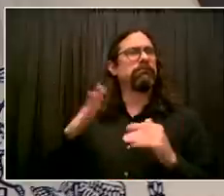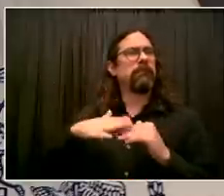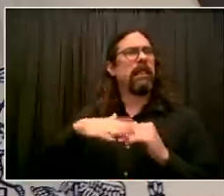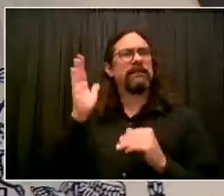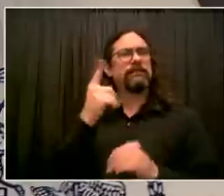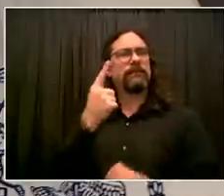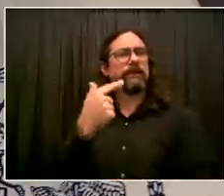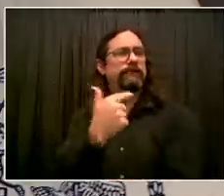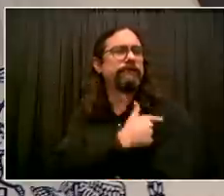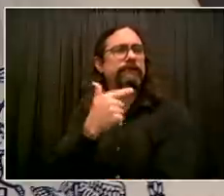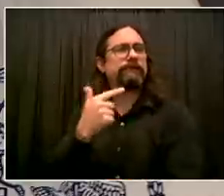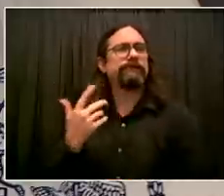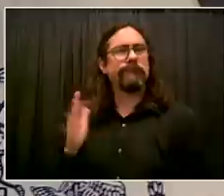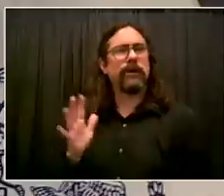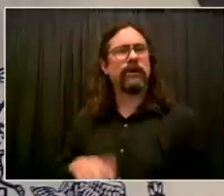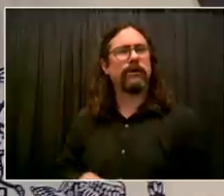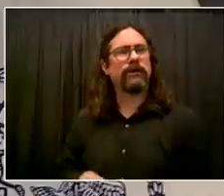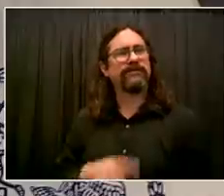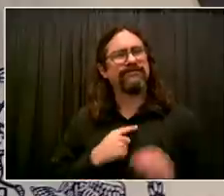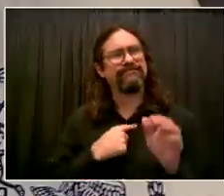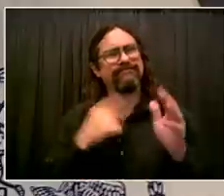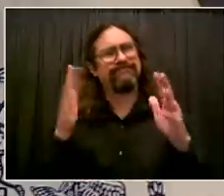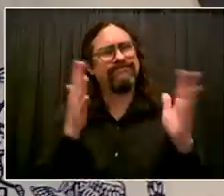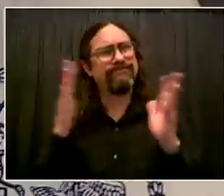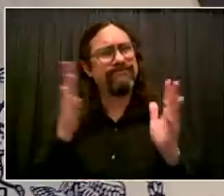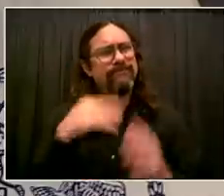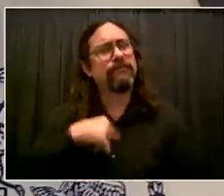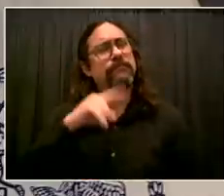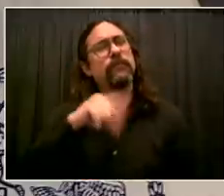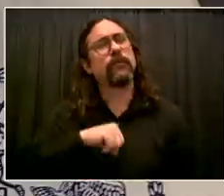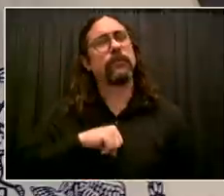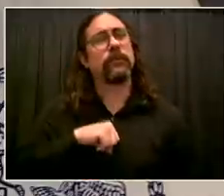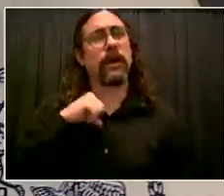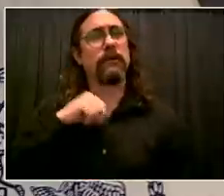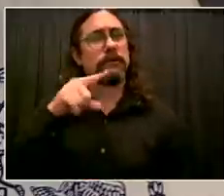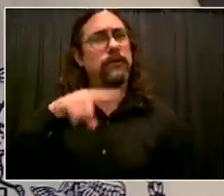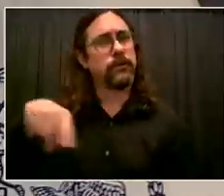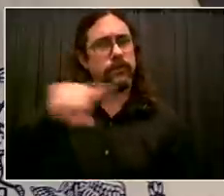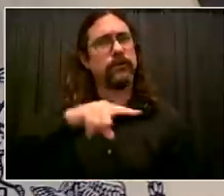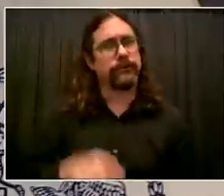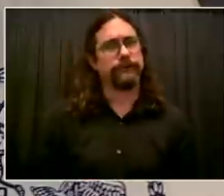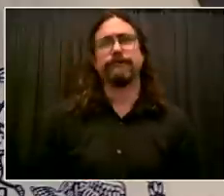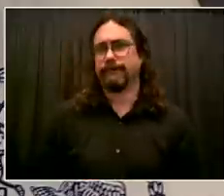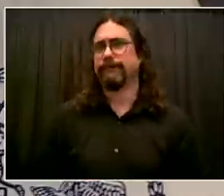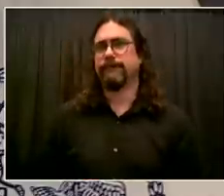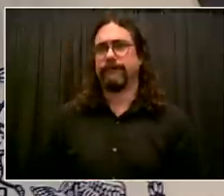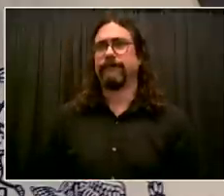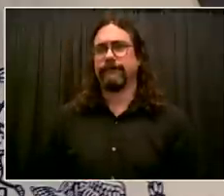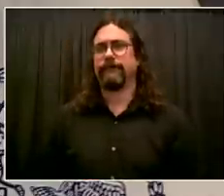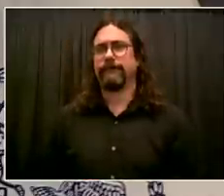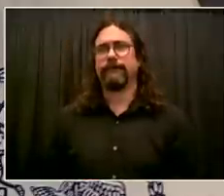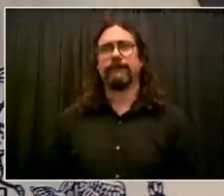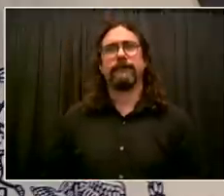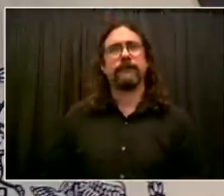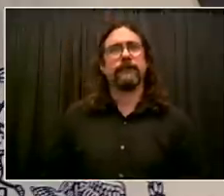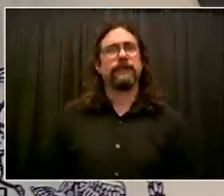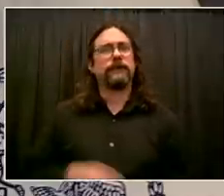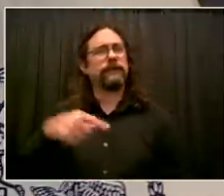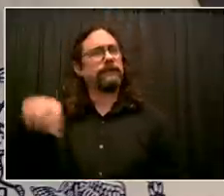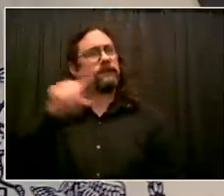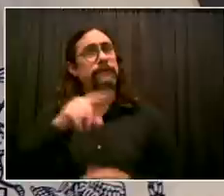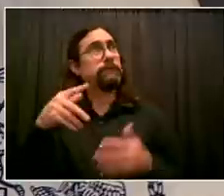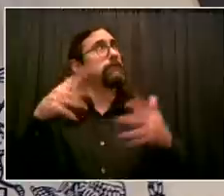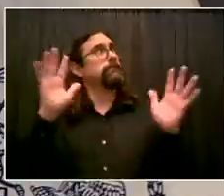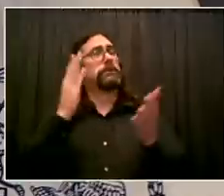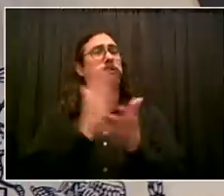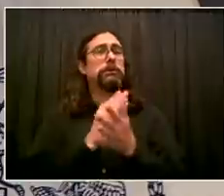everyone who's participated. Now we have a chance to double down and protect more New Yorkers because of boosters. We're very, very